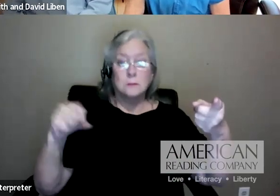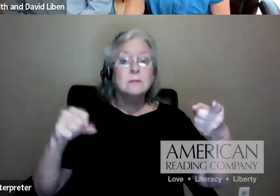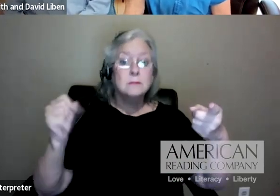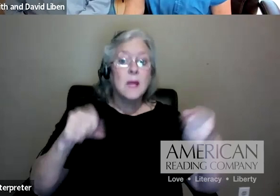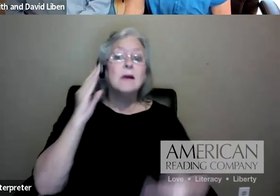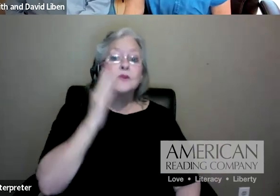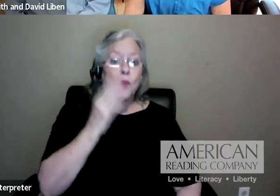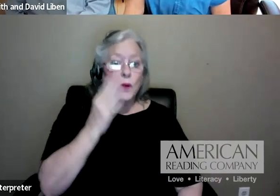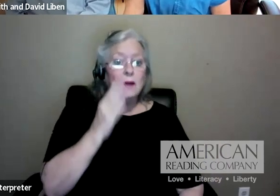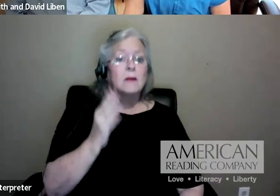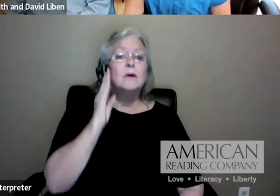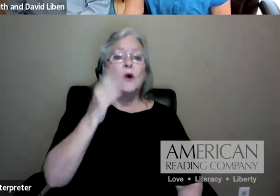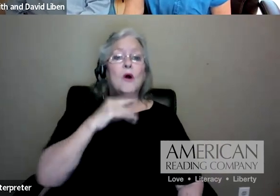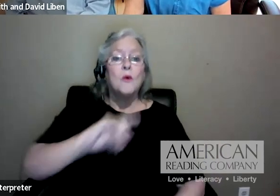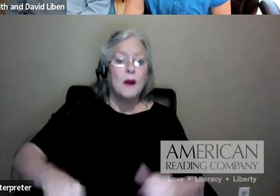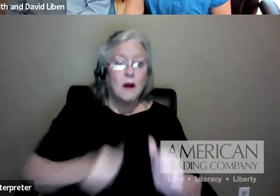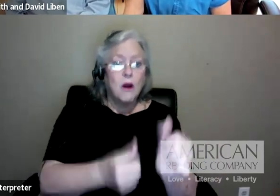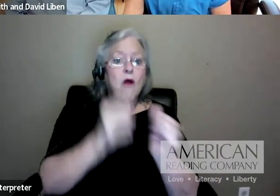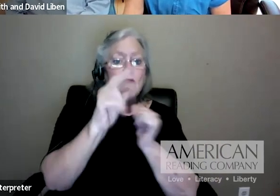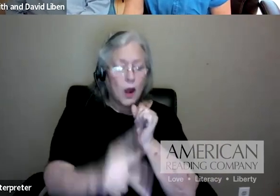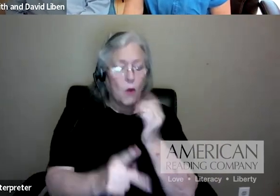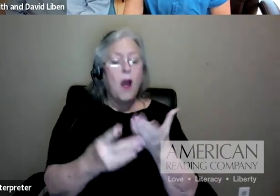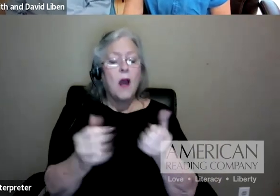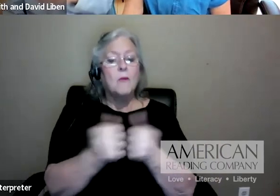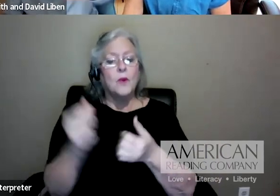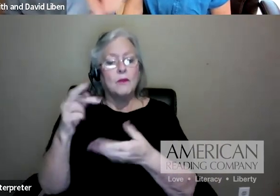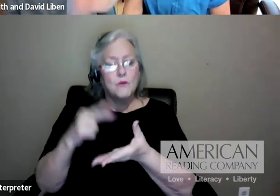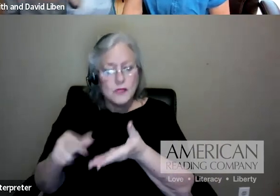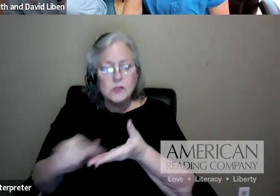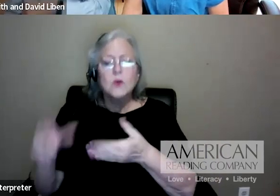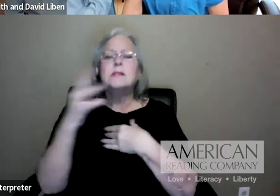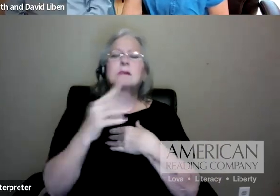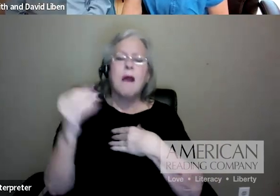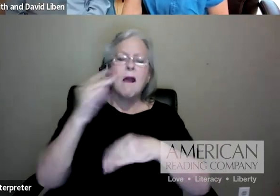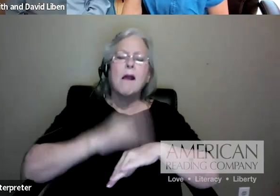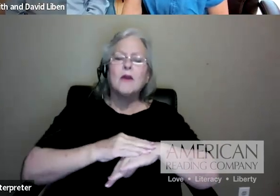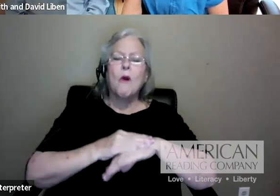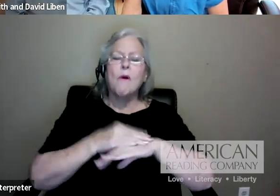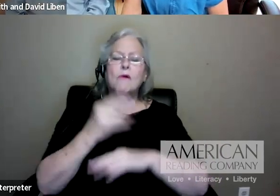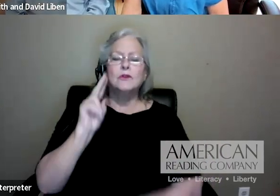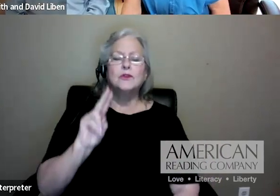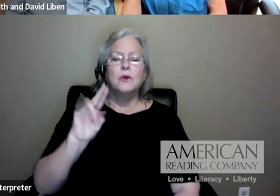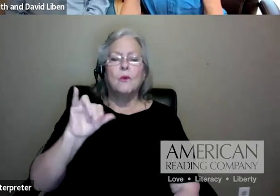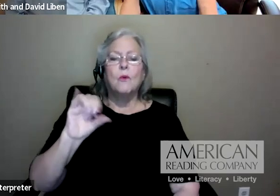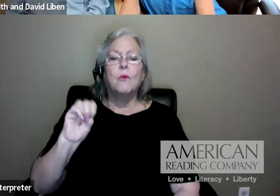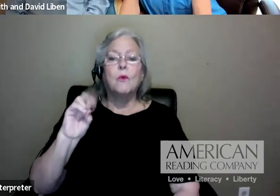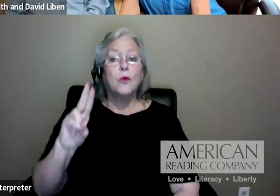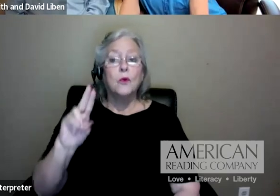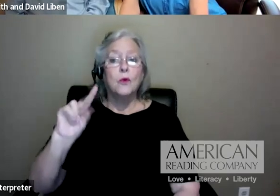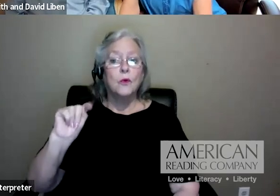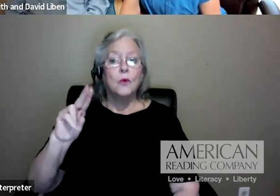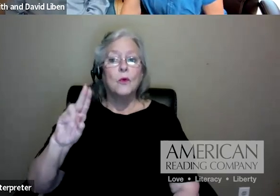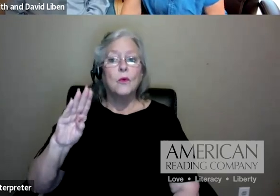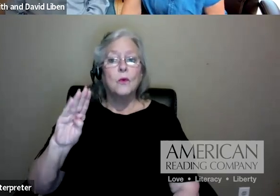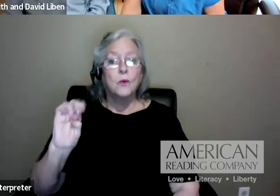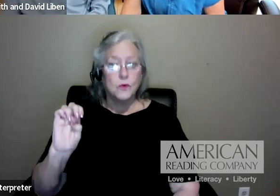links and resources and also post them on our YouTube channel so people can follow up on the information that you're sharing